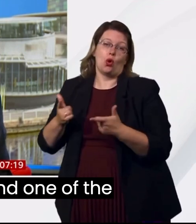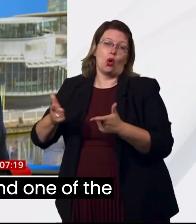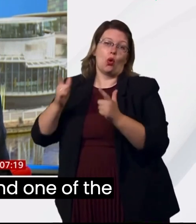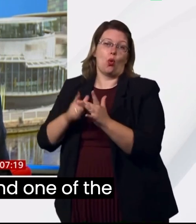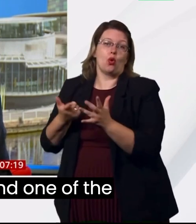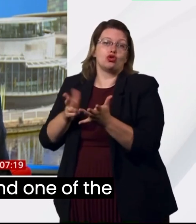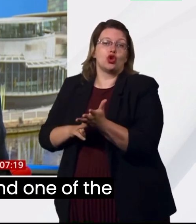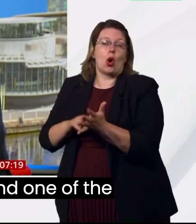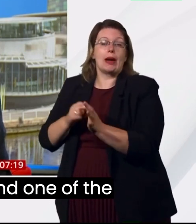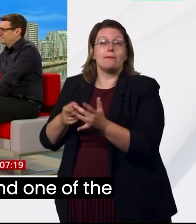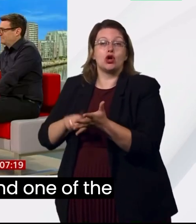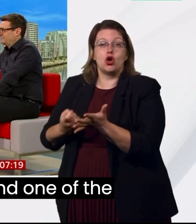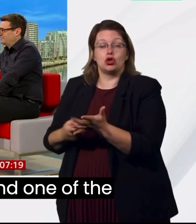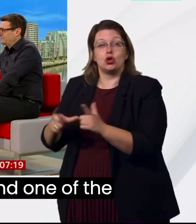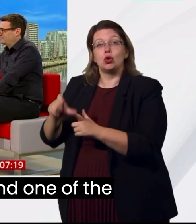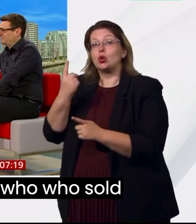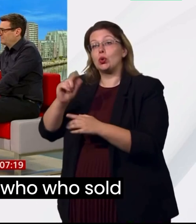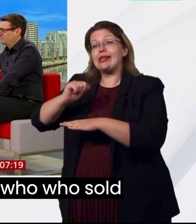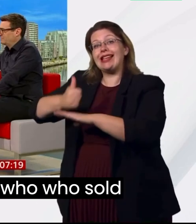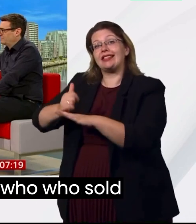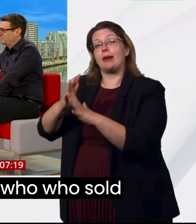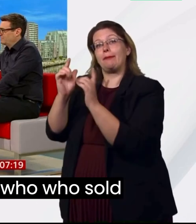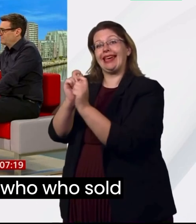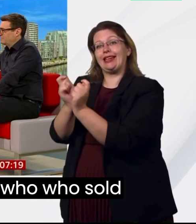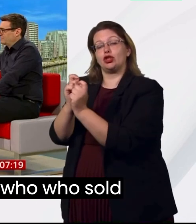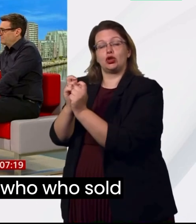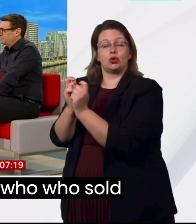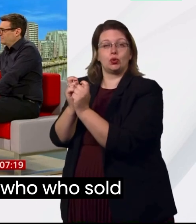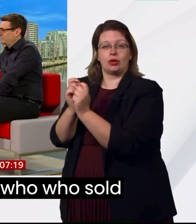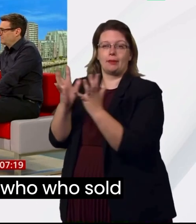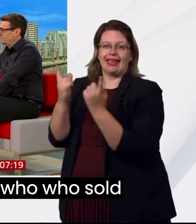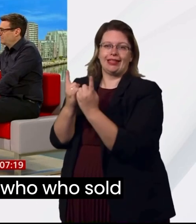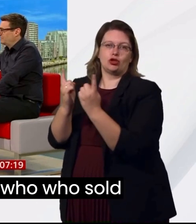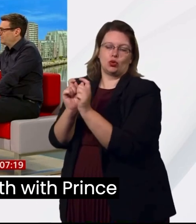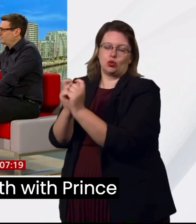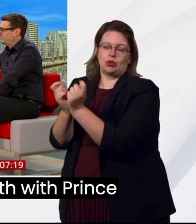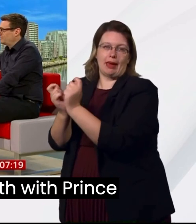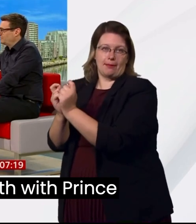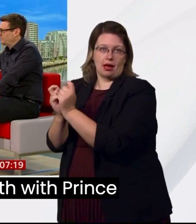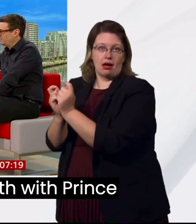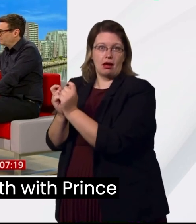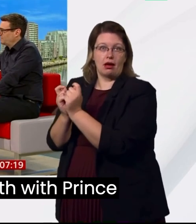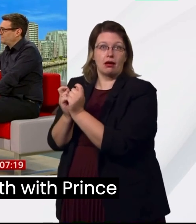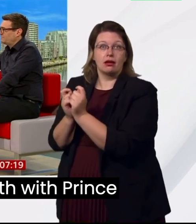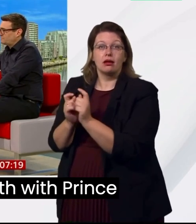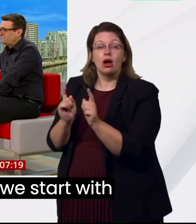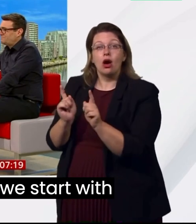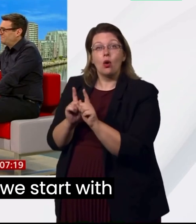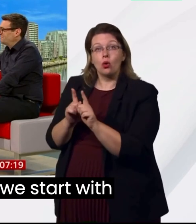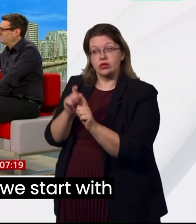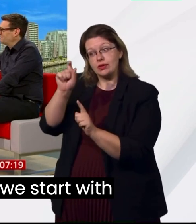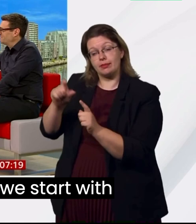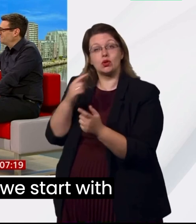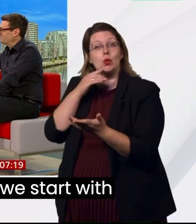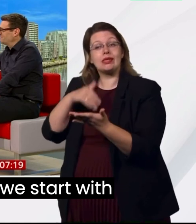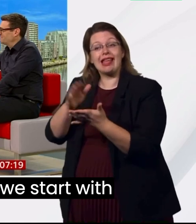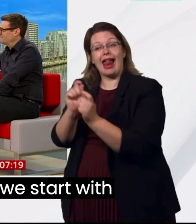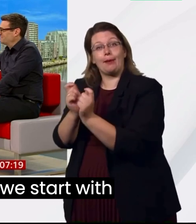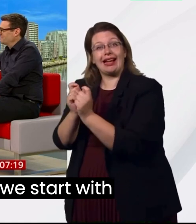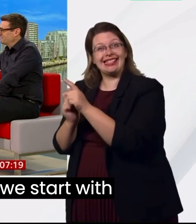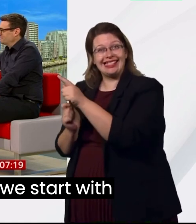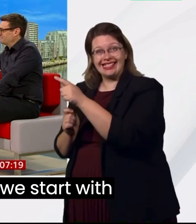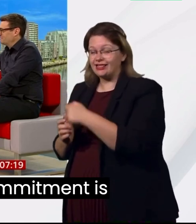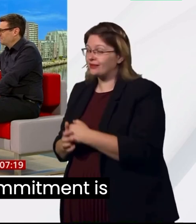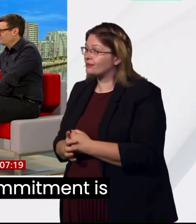of The Big Issue, and one of the big issue salesmen there who sold copies of the magazine with Prince William. Andy